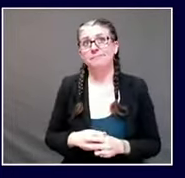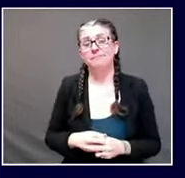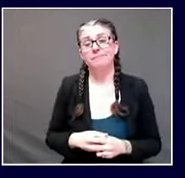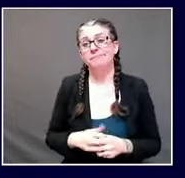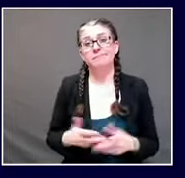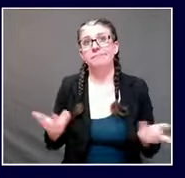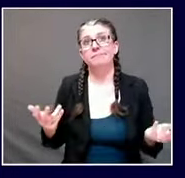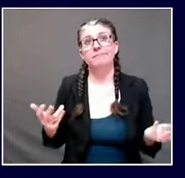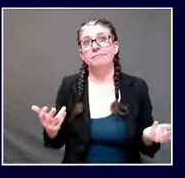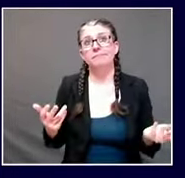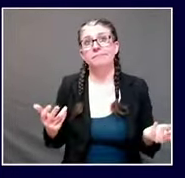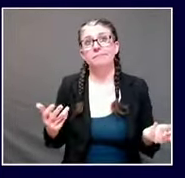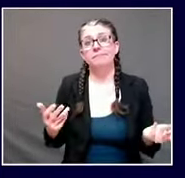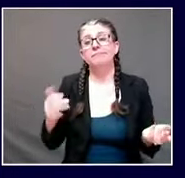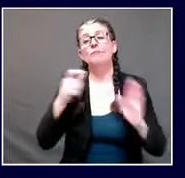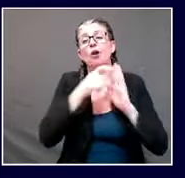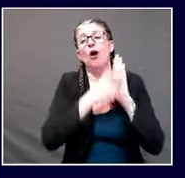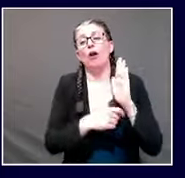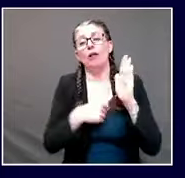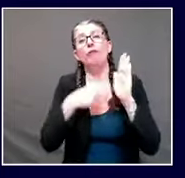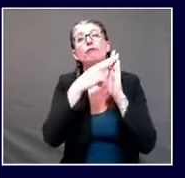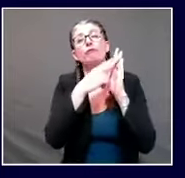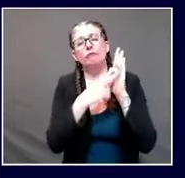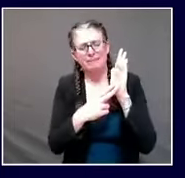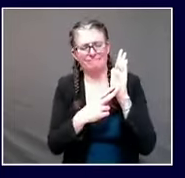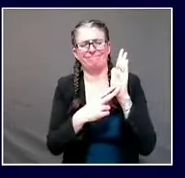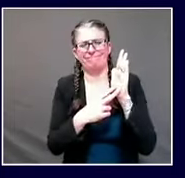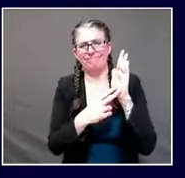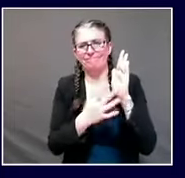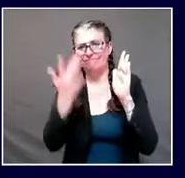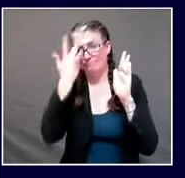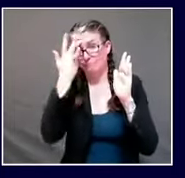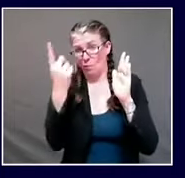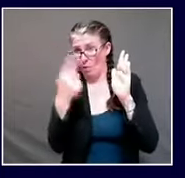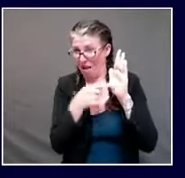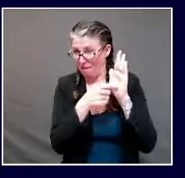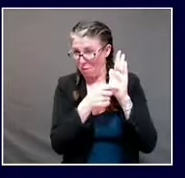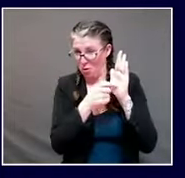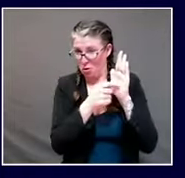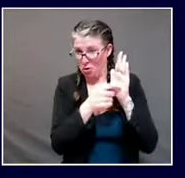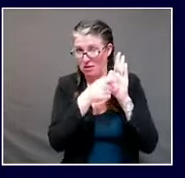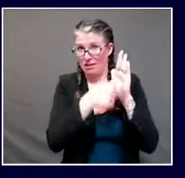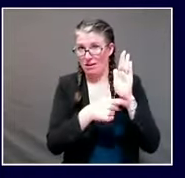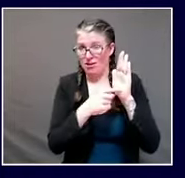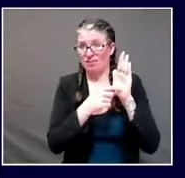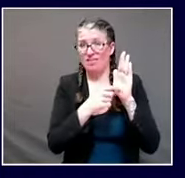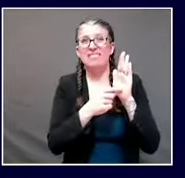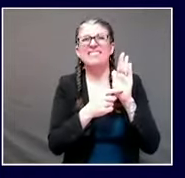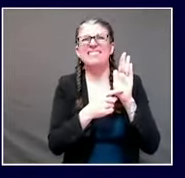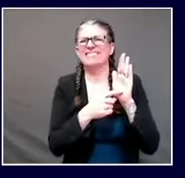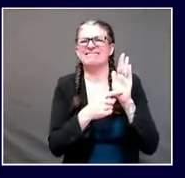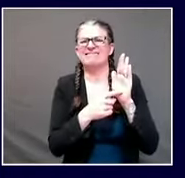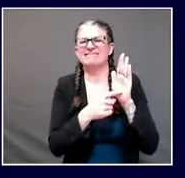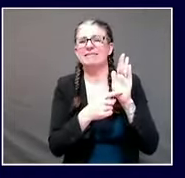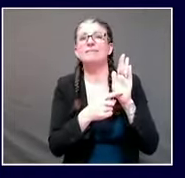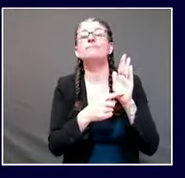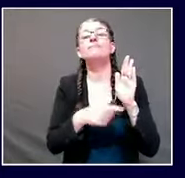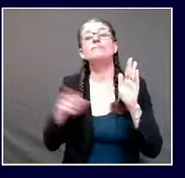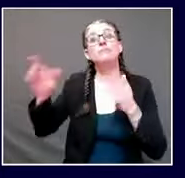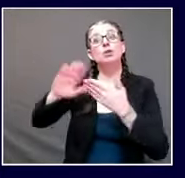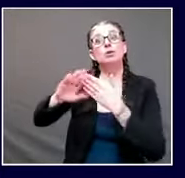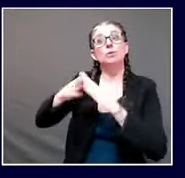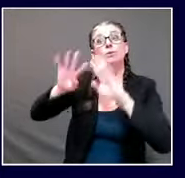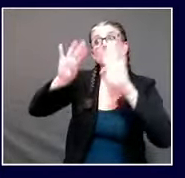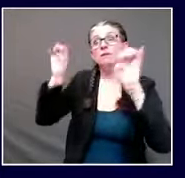country is that community transmission rates have gone up and that makes household gatherings more risky which makes